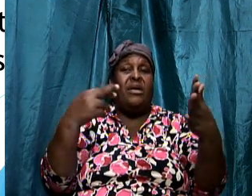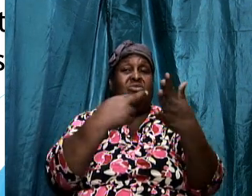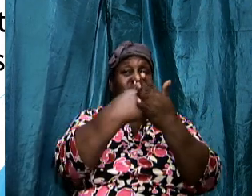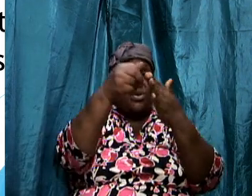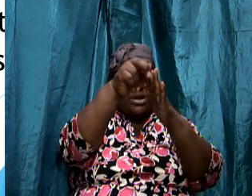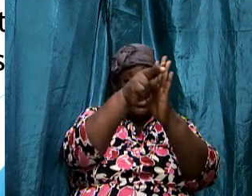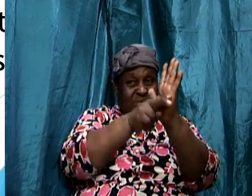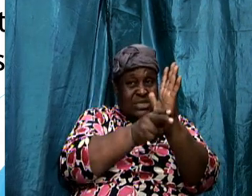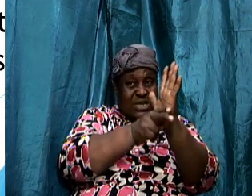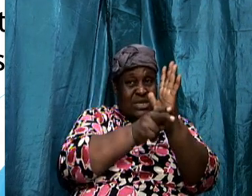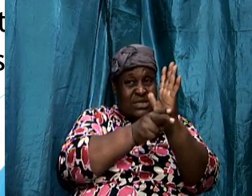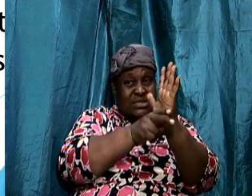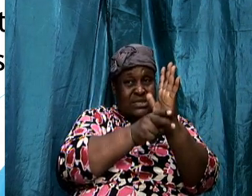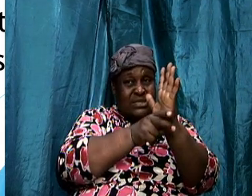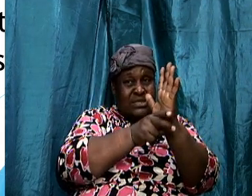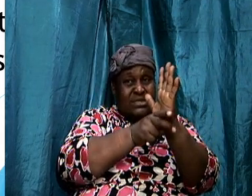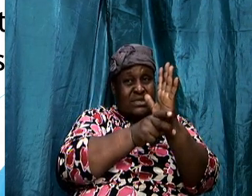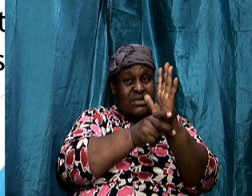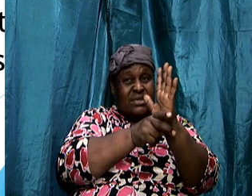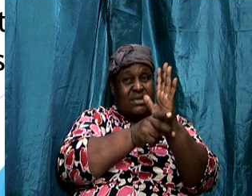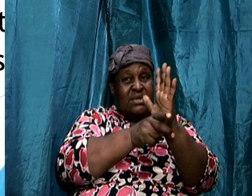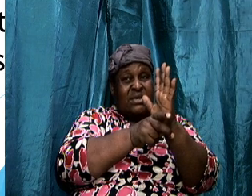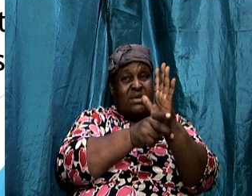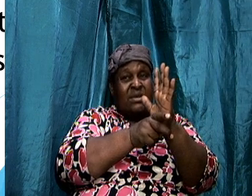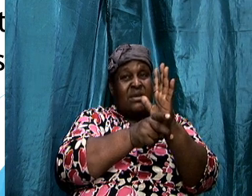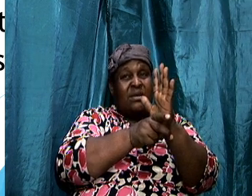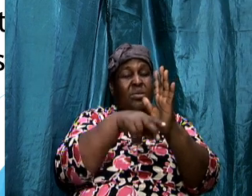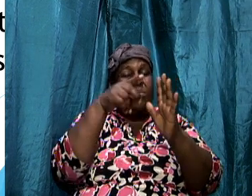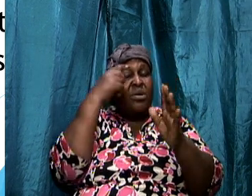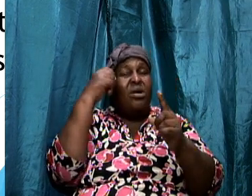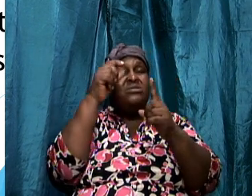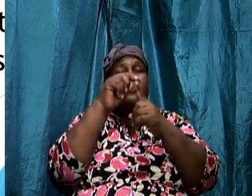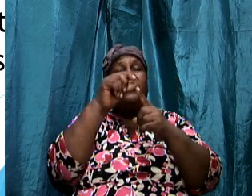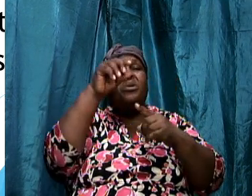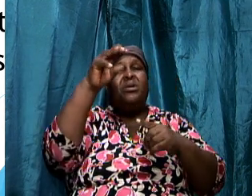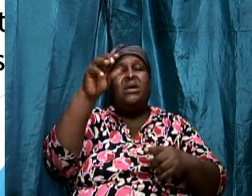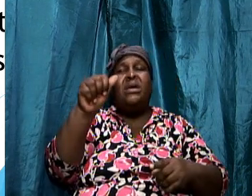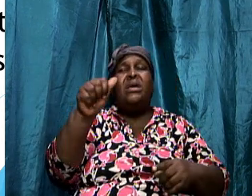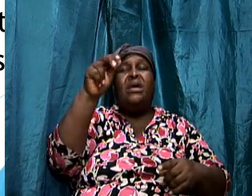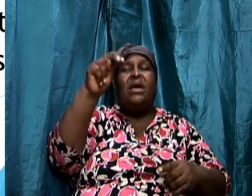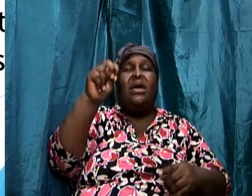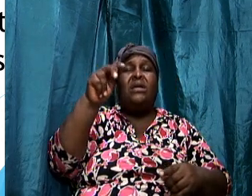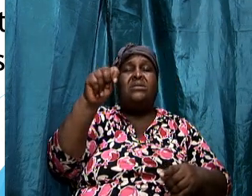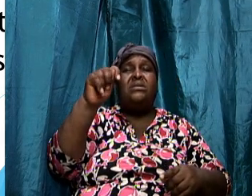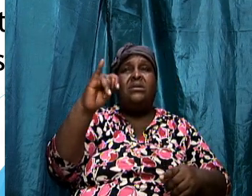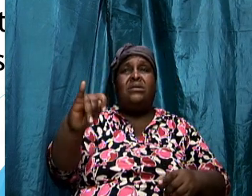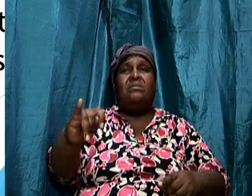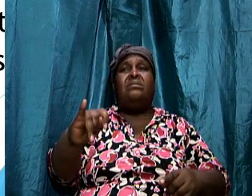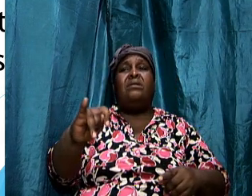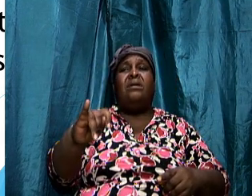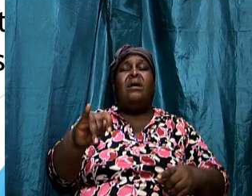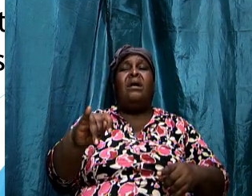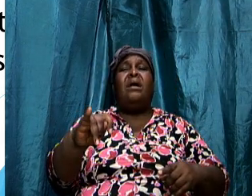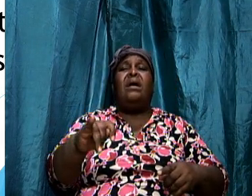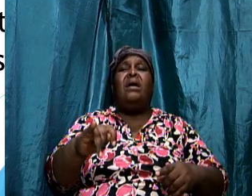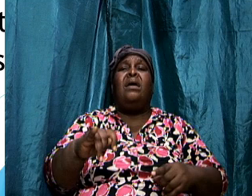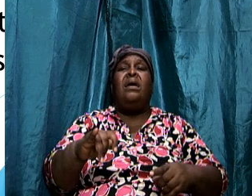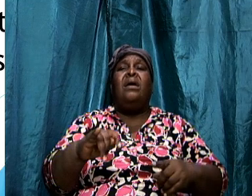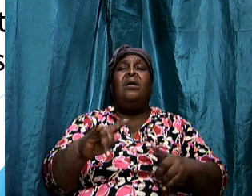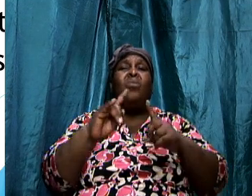because the word anti carries the idea of hostility then this tells us that the devil adversary